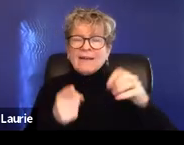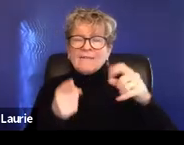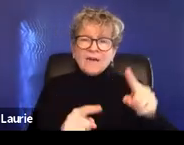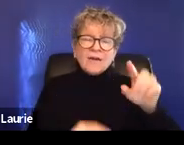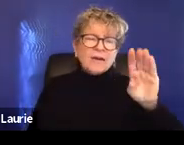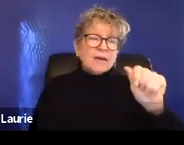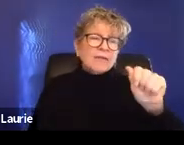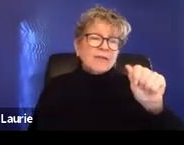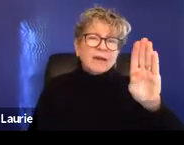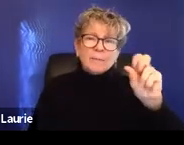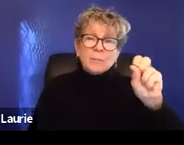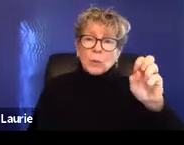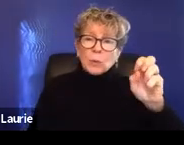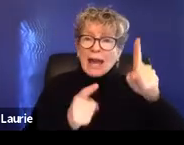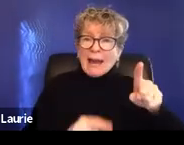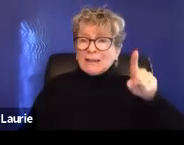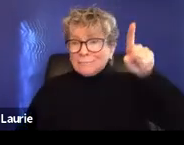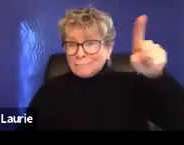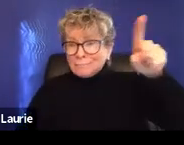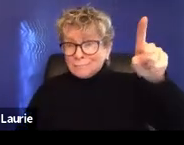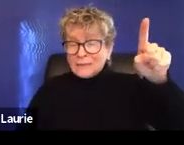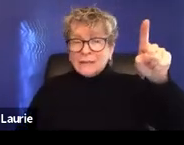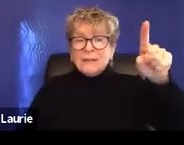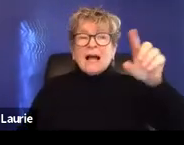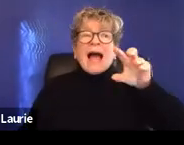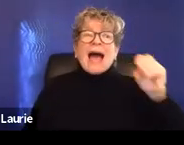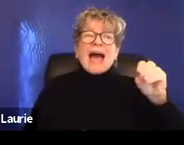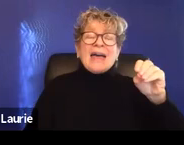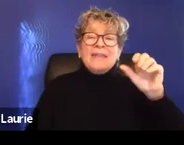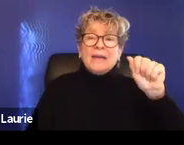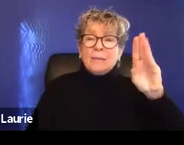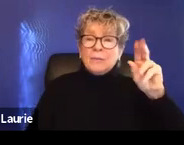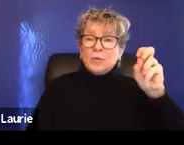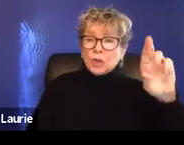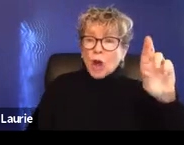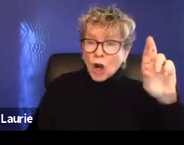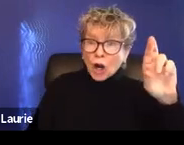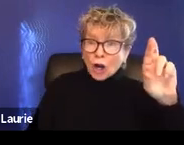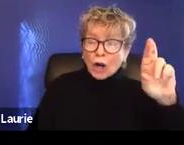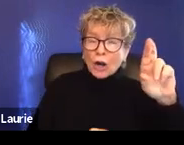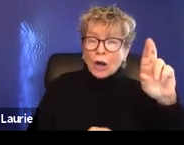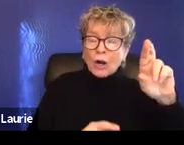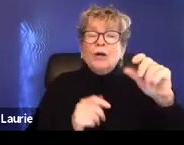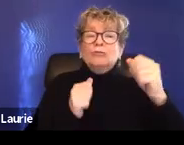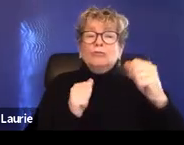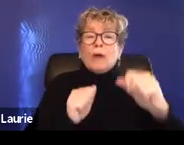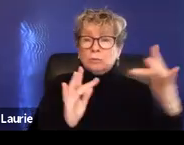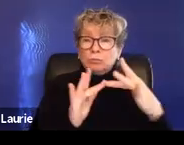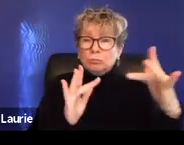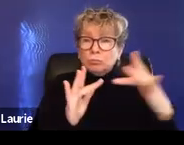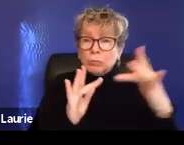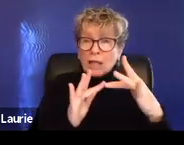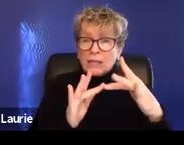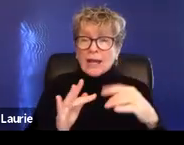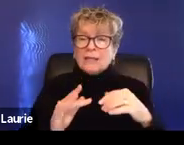but the abuser has continued to try to contact the survivors engaging in stalking, that can also meet the definition of, um,